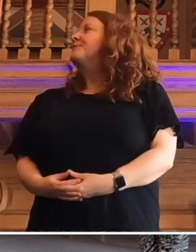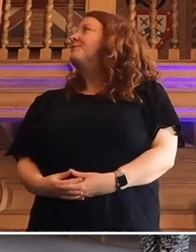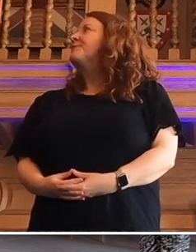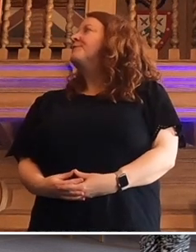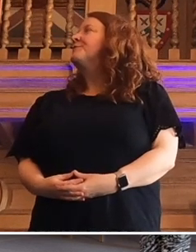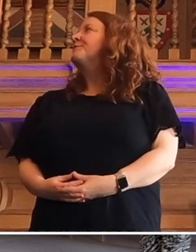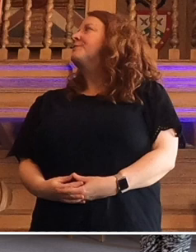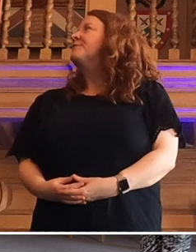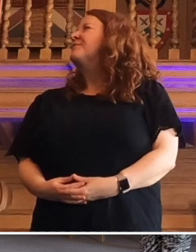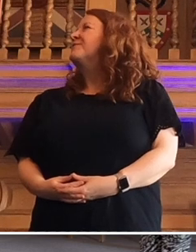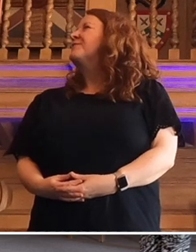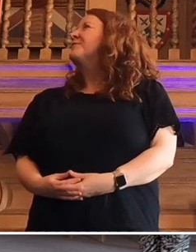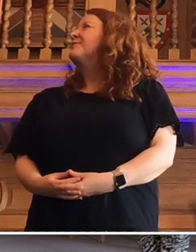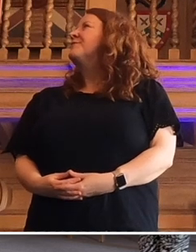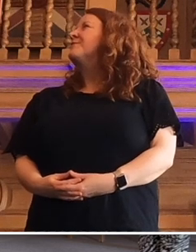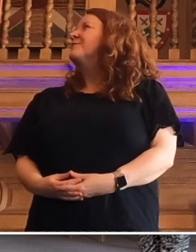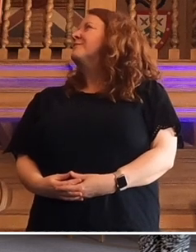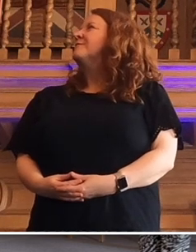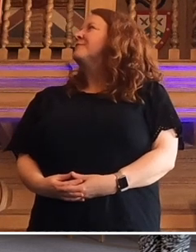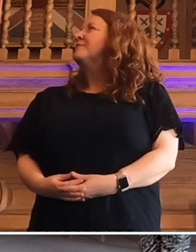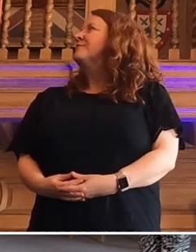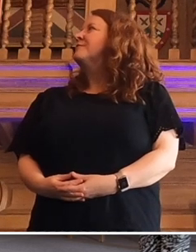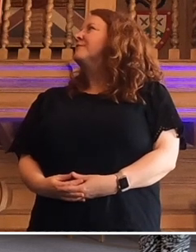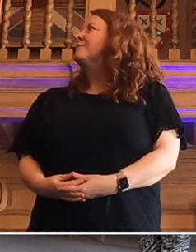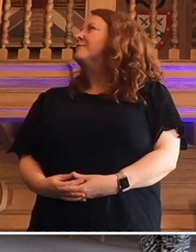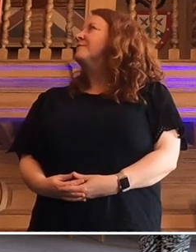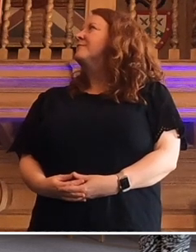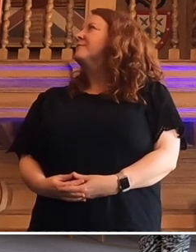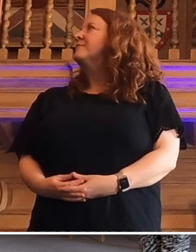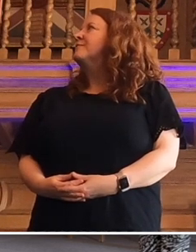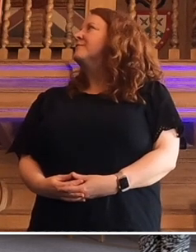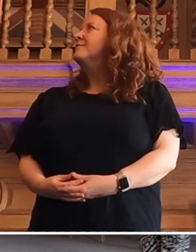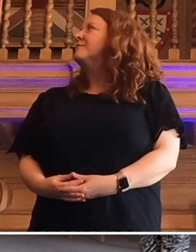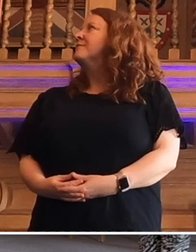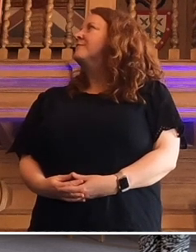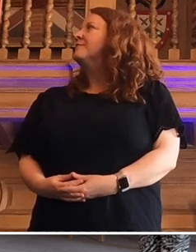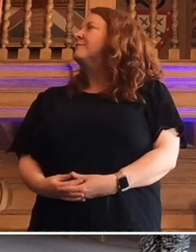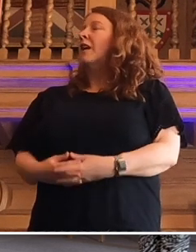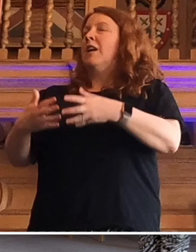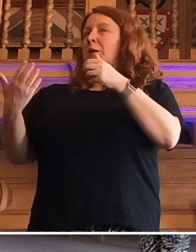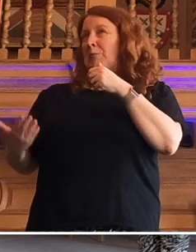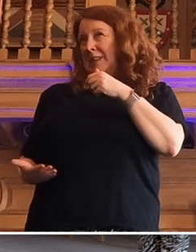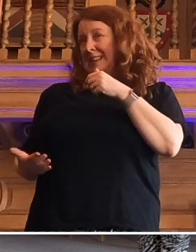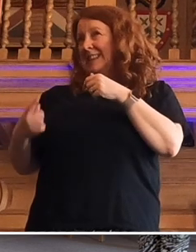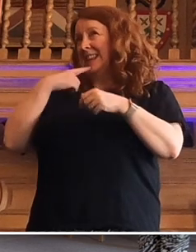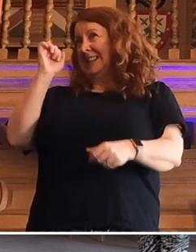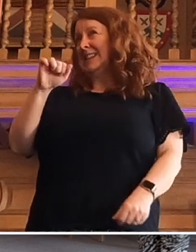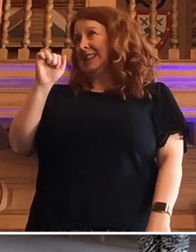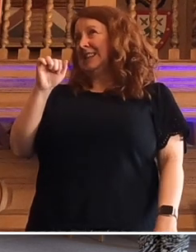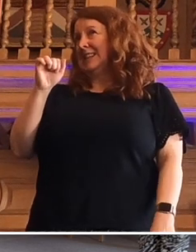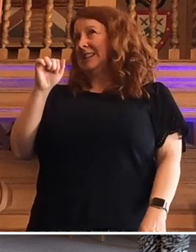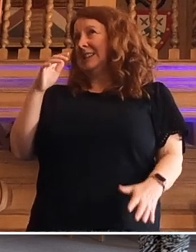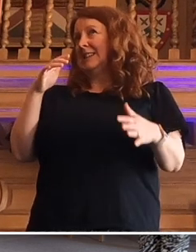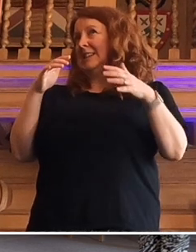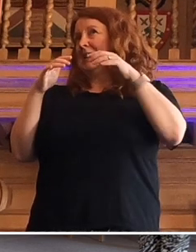And the argument from the businesses we've spoken to is yes, of course, a